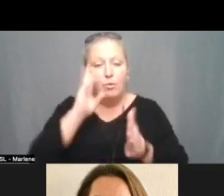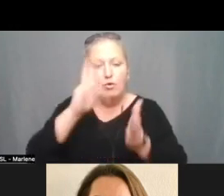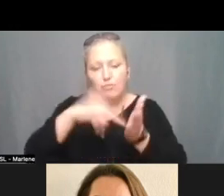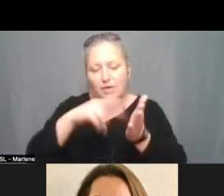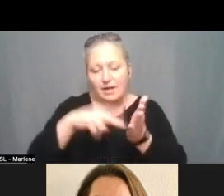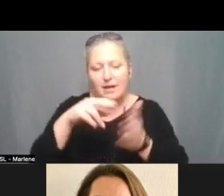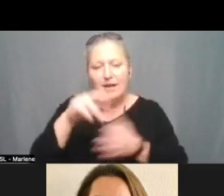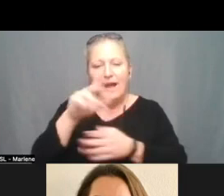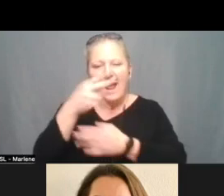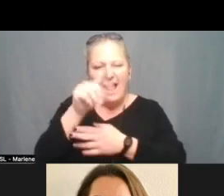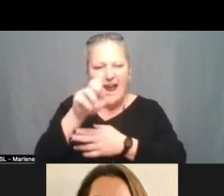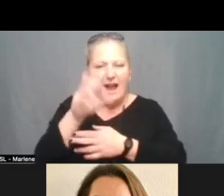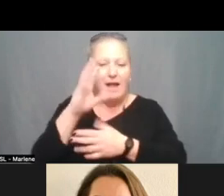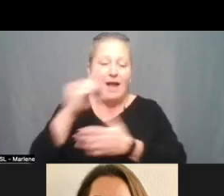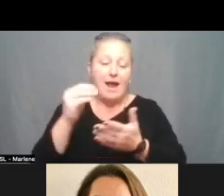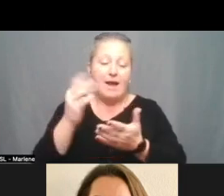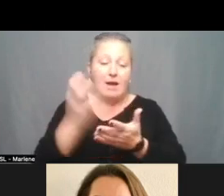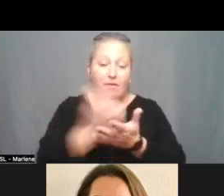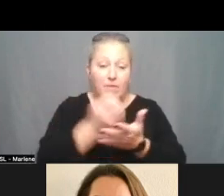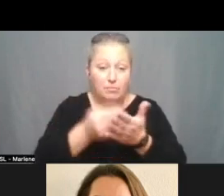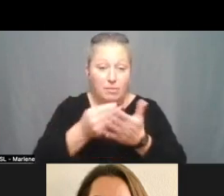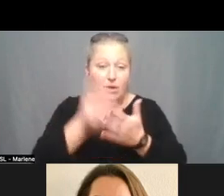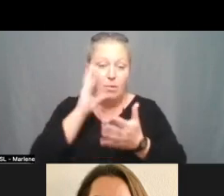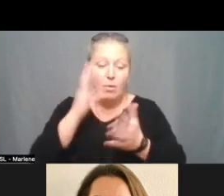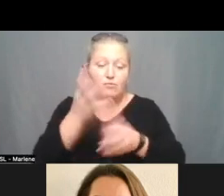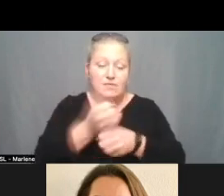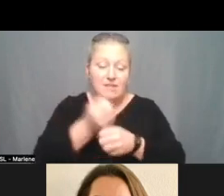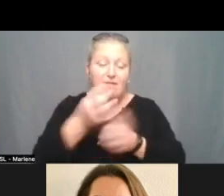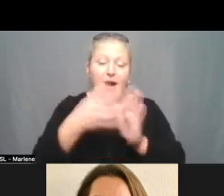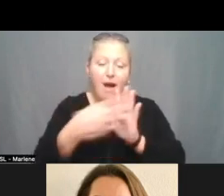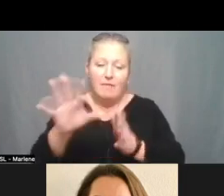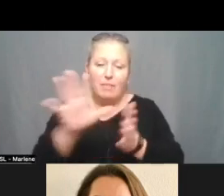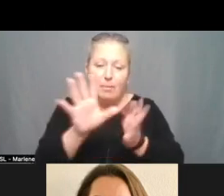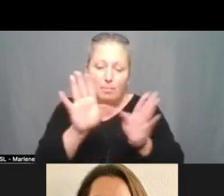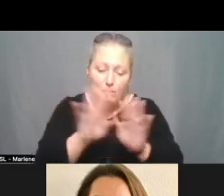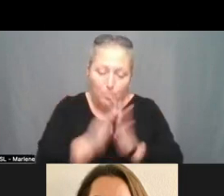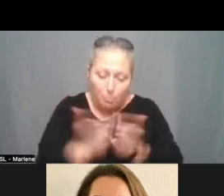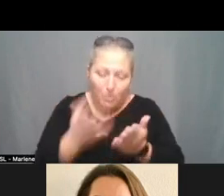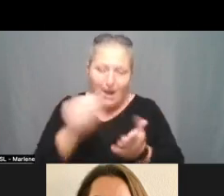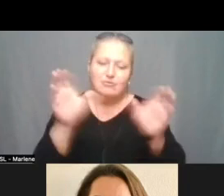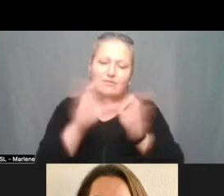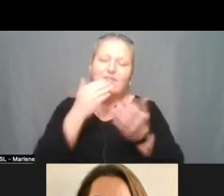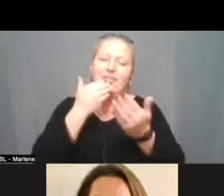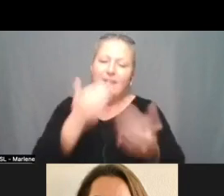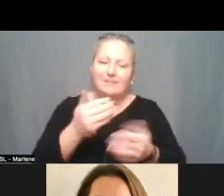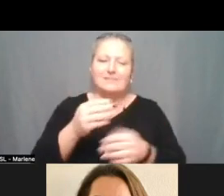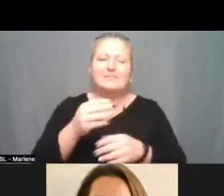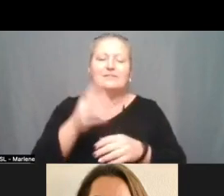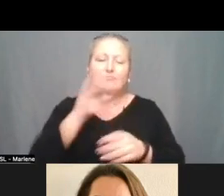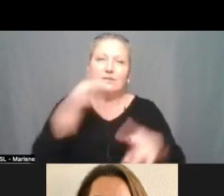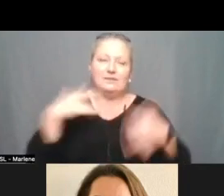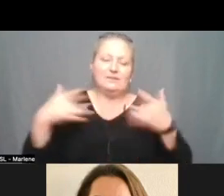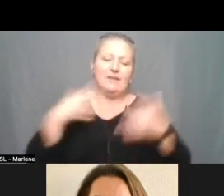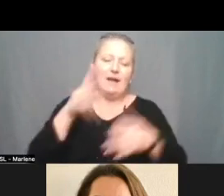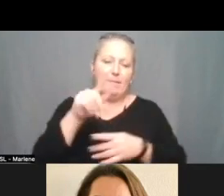readers and fundraisers are going to receive a signed copy of her book, along with a certificate of thanks. So, really exciting updates. There